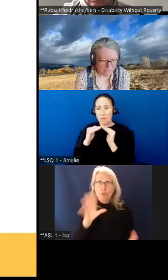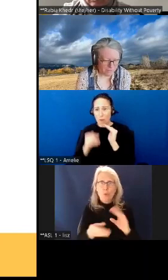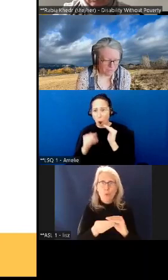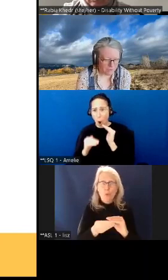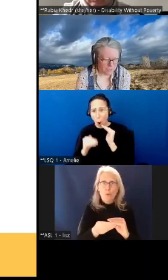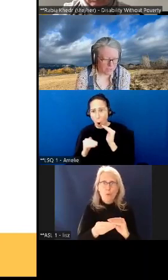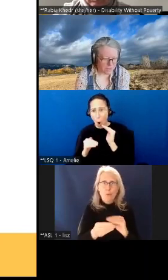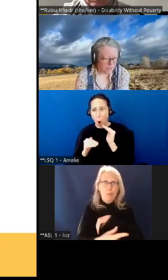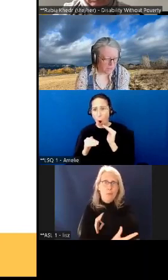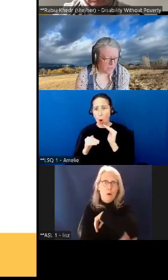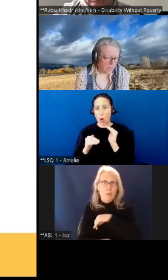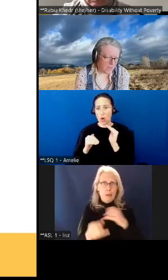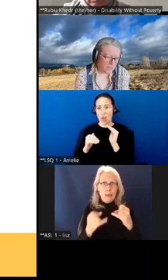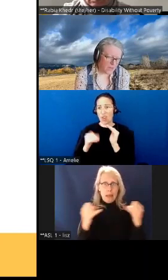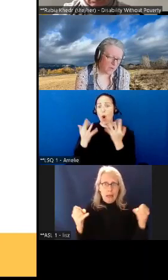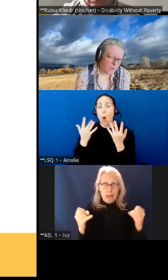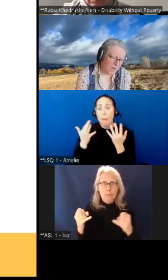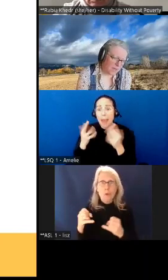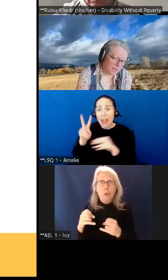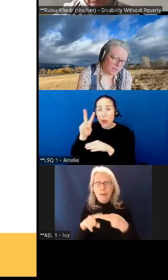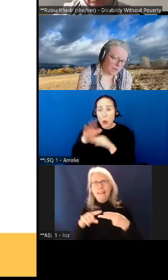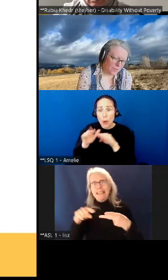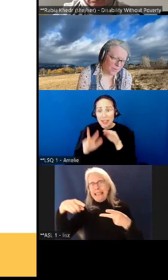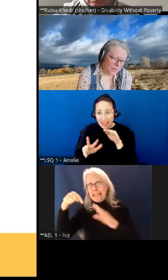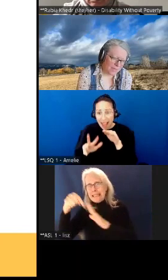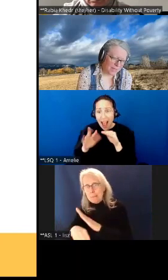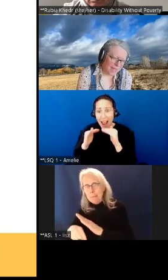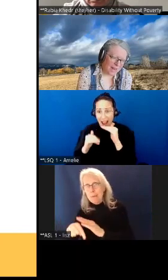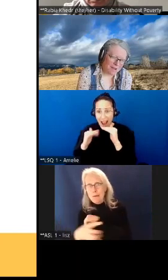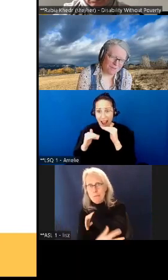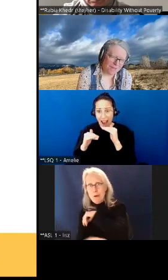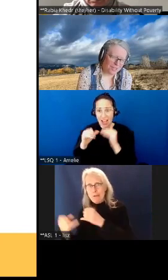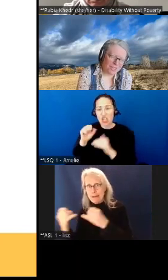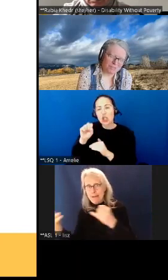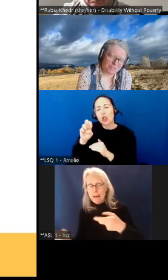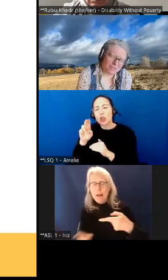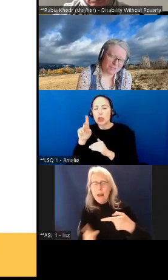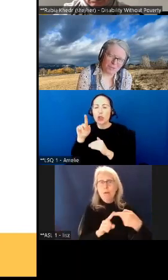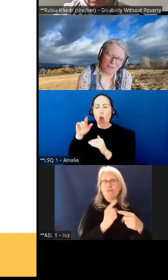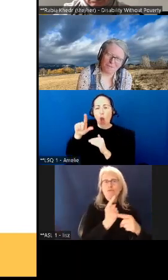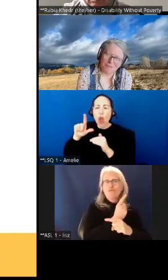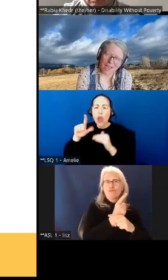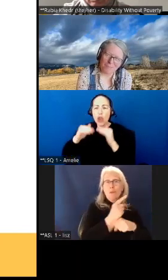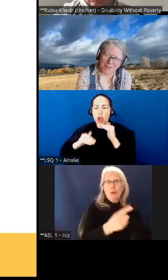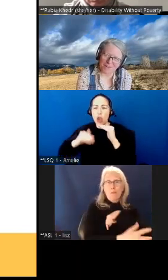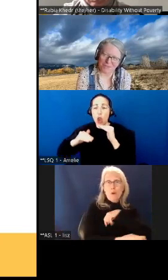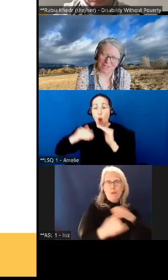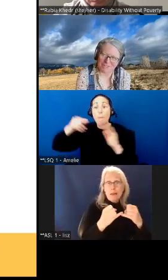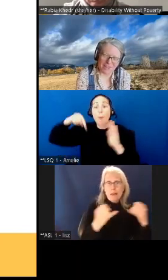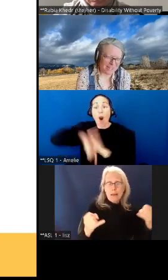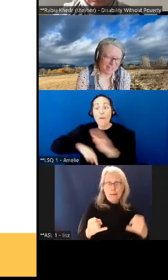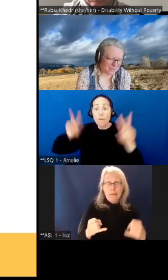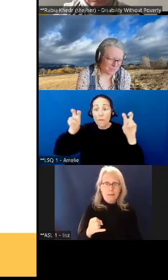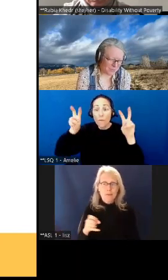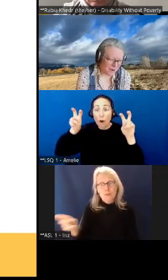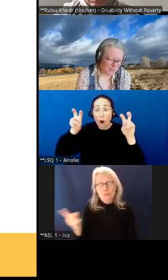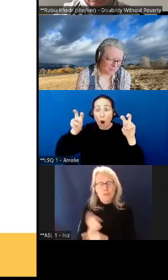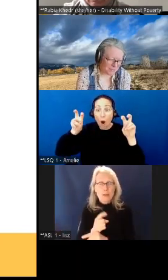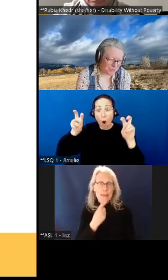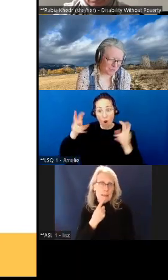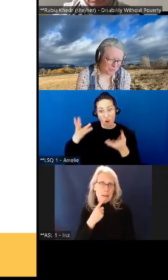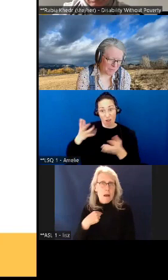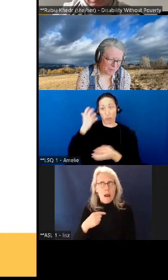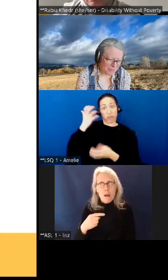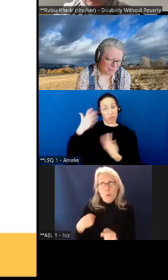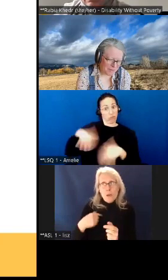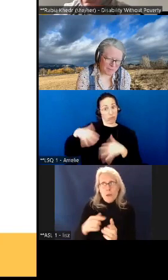poverty line right for a reason and so you know again outrageously reasonable a fair benefit right that's what we're